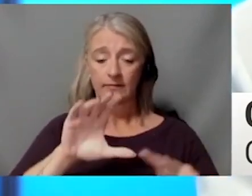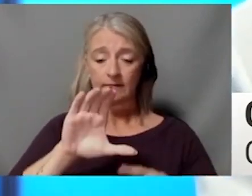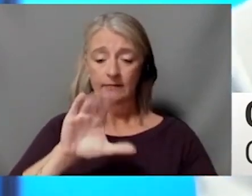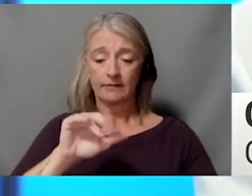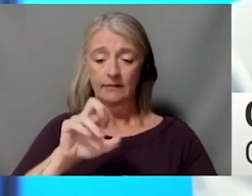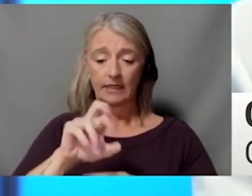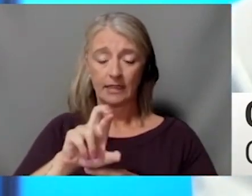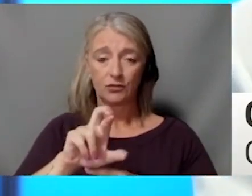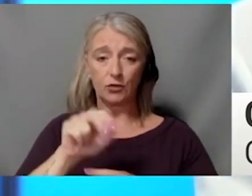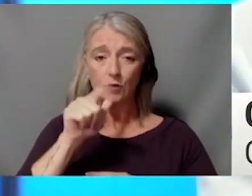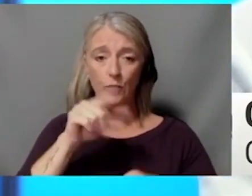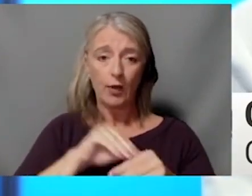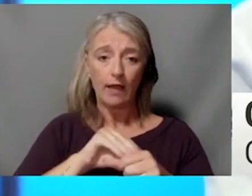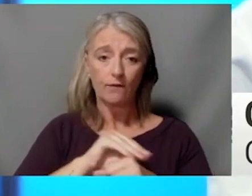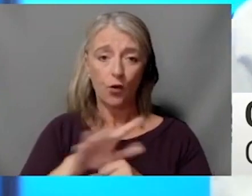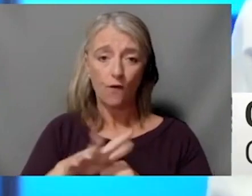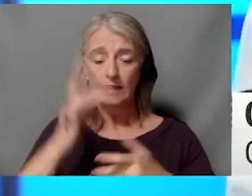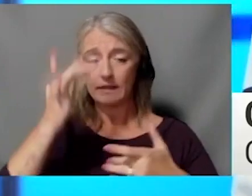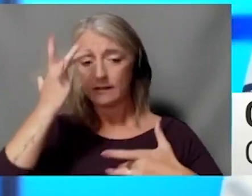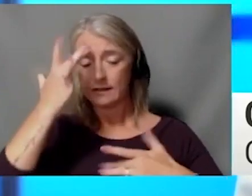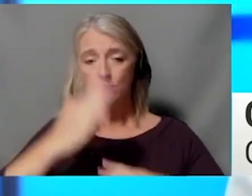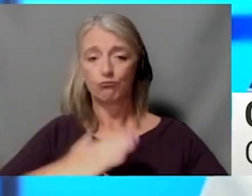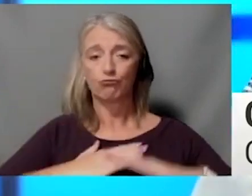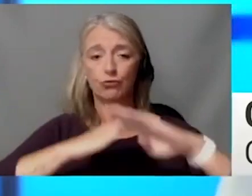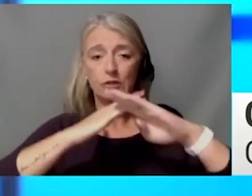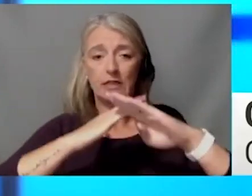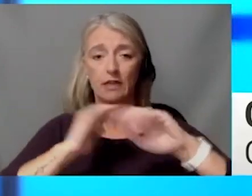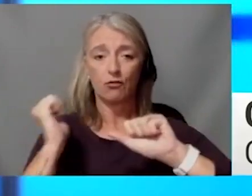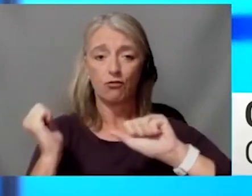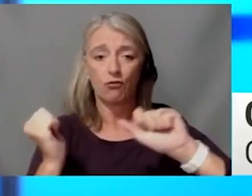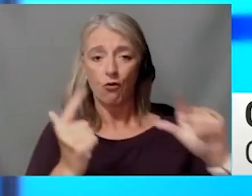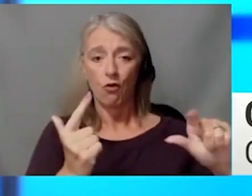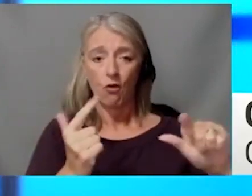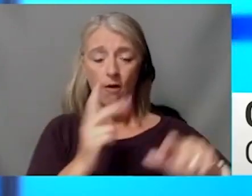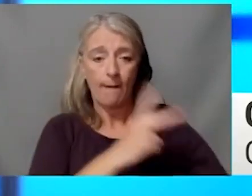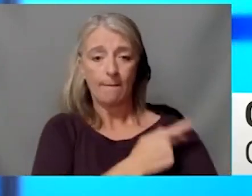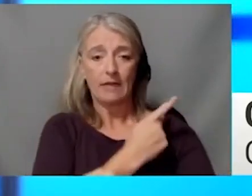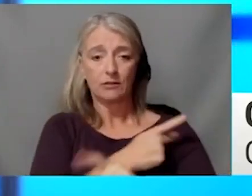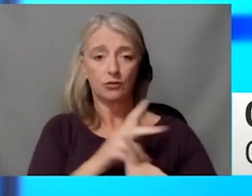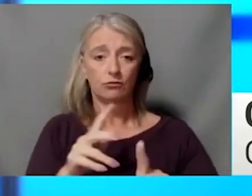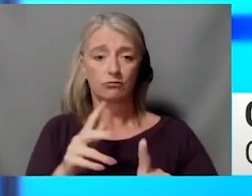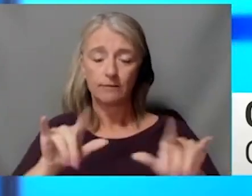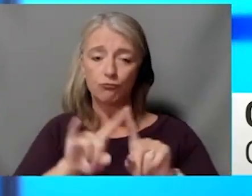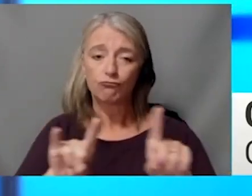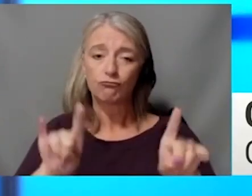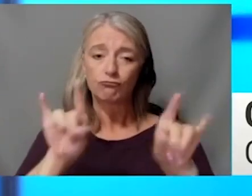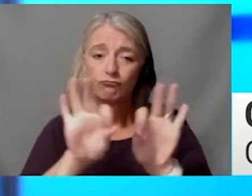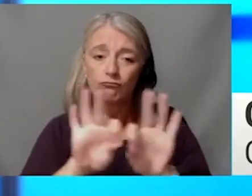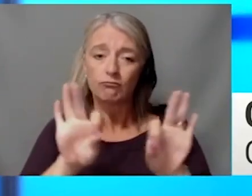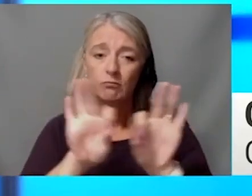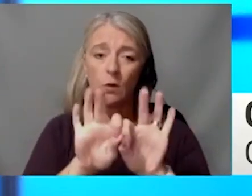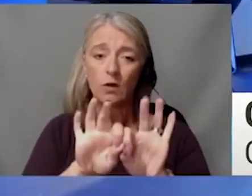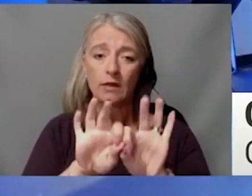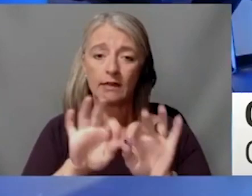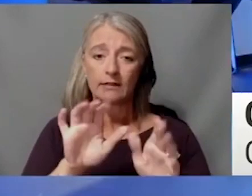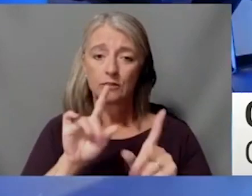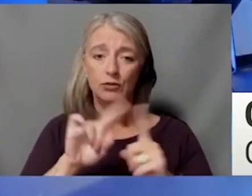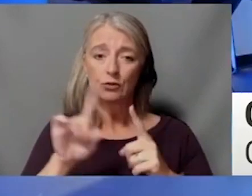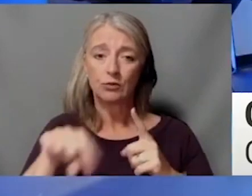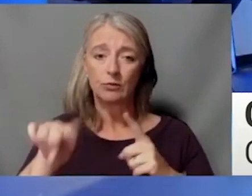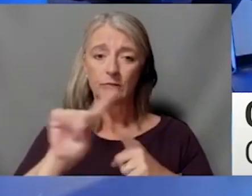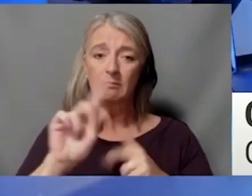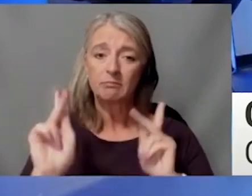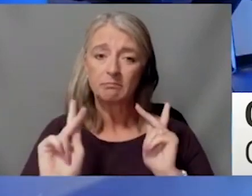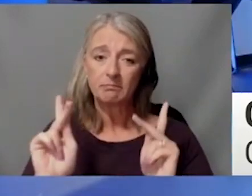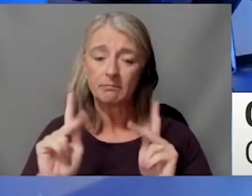protect all of our cancer patients from catching that when they're in the system. So I think that's really important to emphasize to the cancer patients out there. And just really quickly, though, how